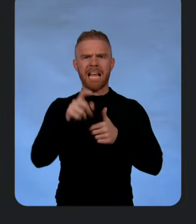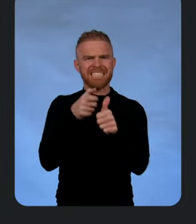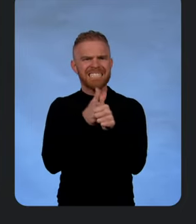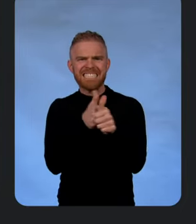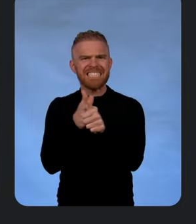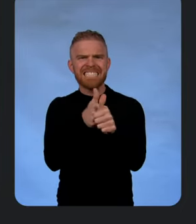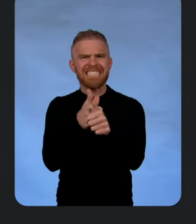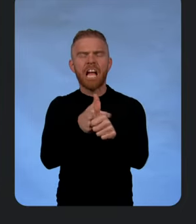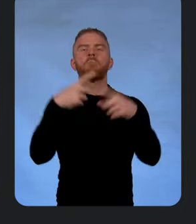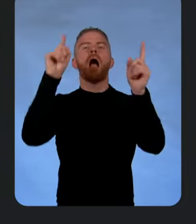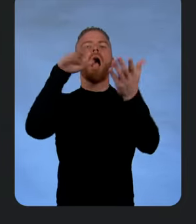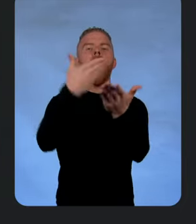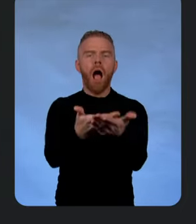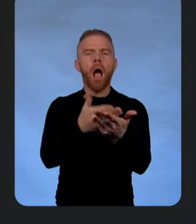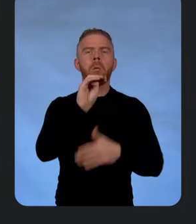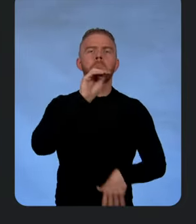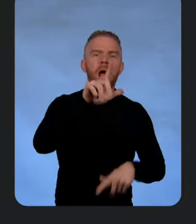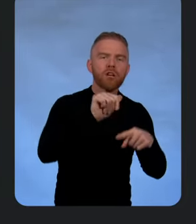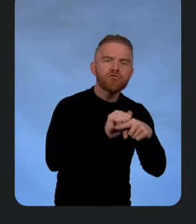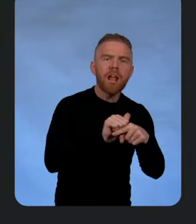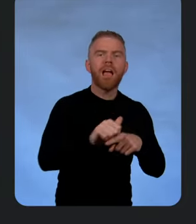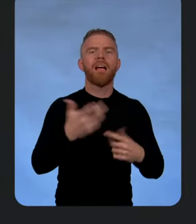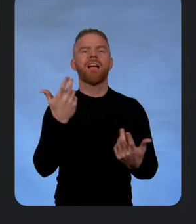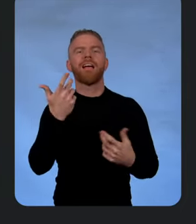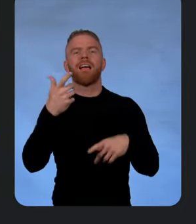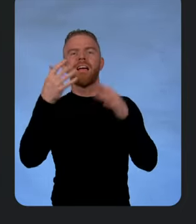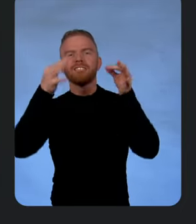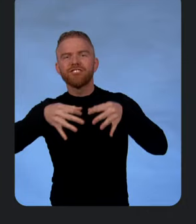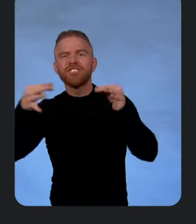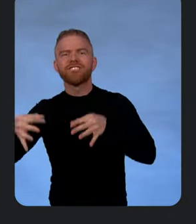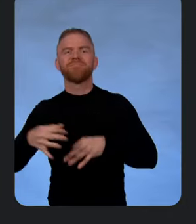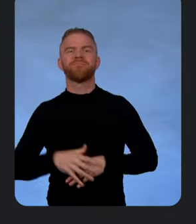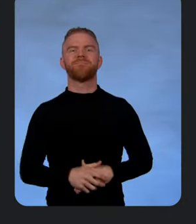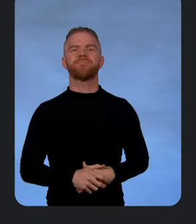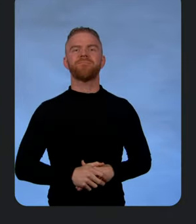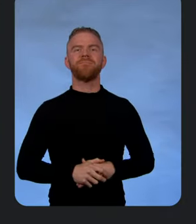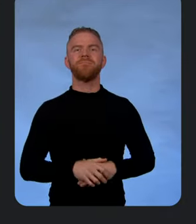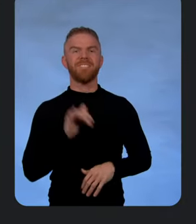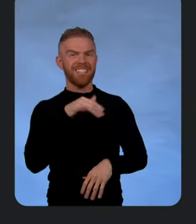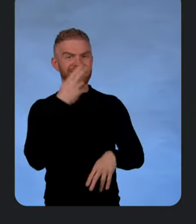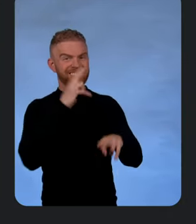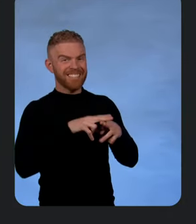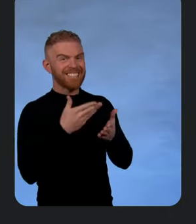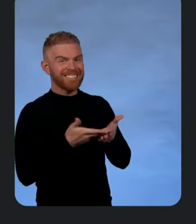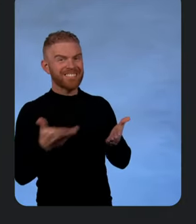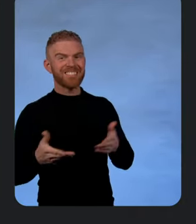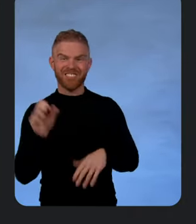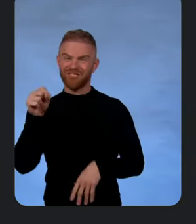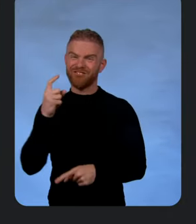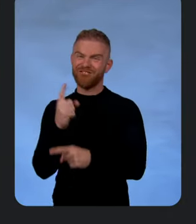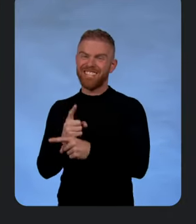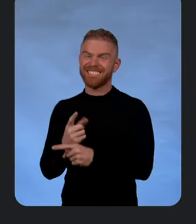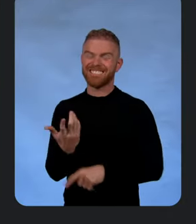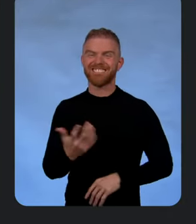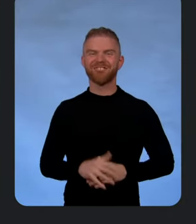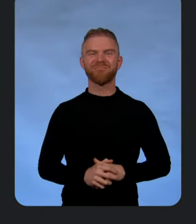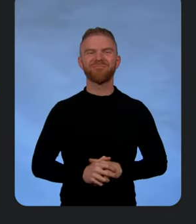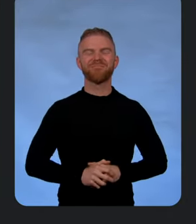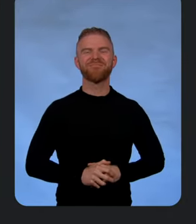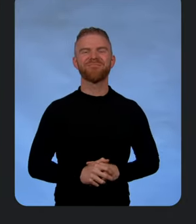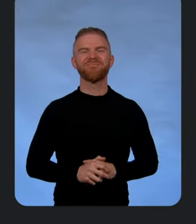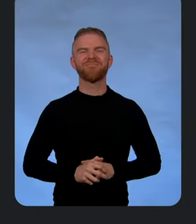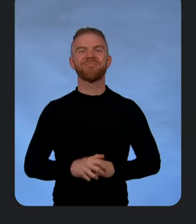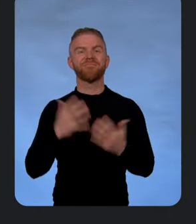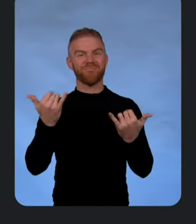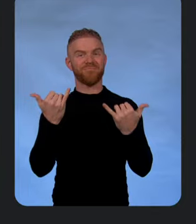fun stuff. Right. The fun stuff. I like those stuff. Okay. And you can see here that we just updated our